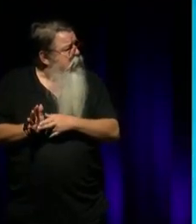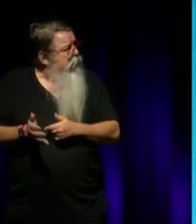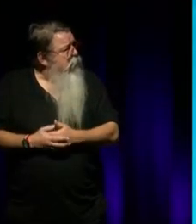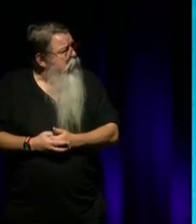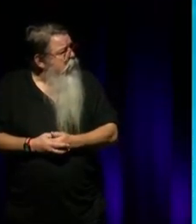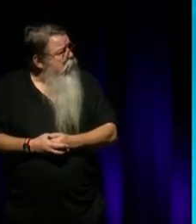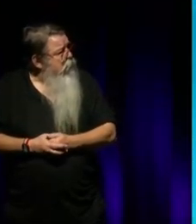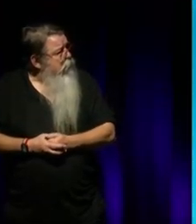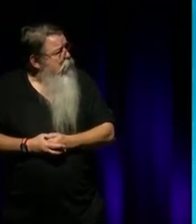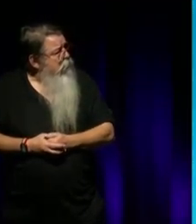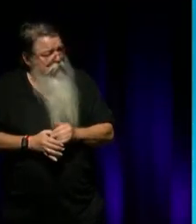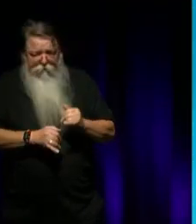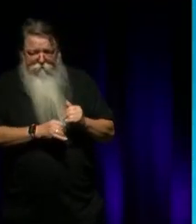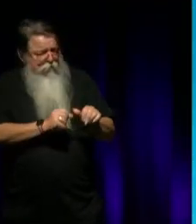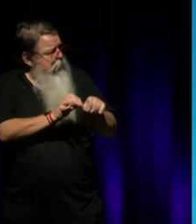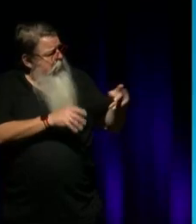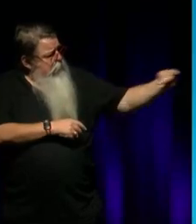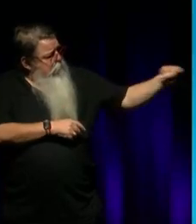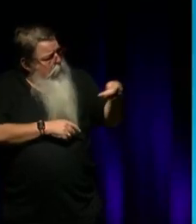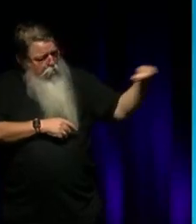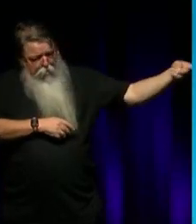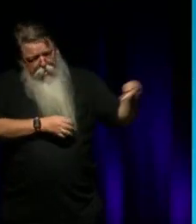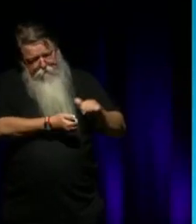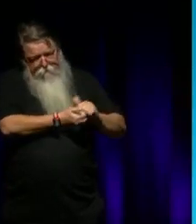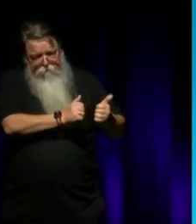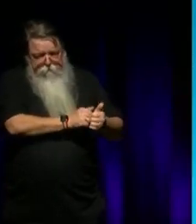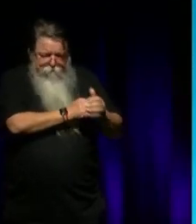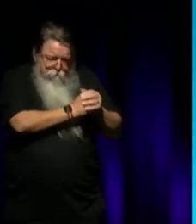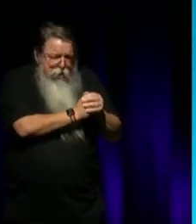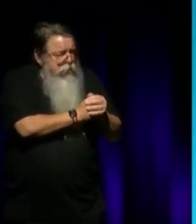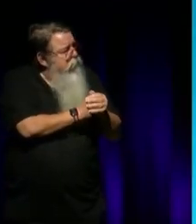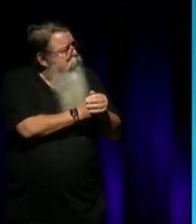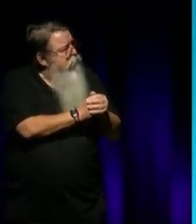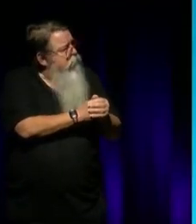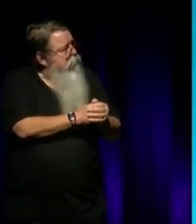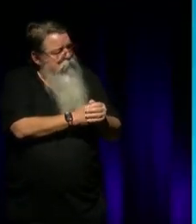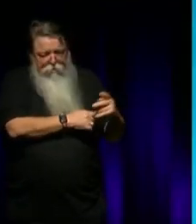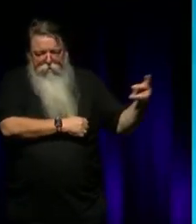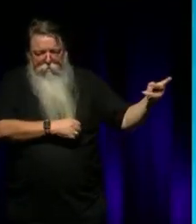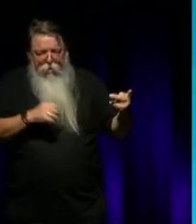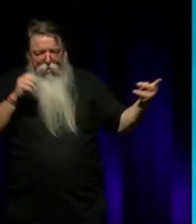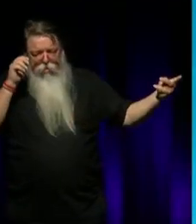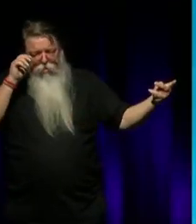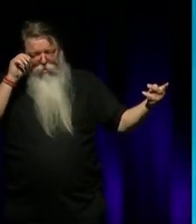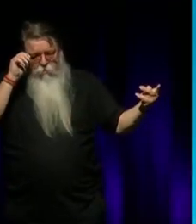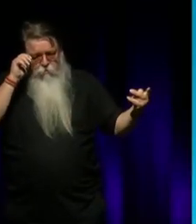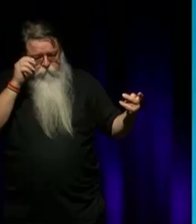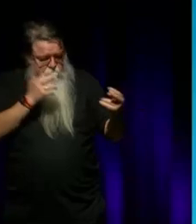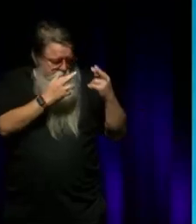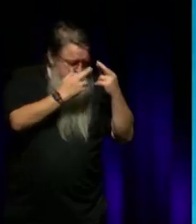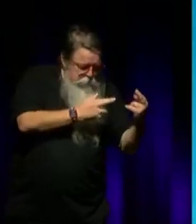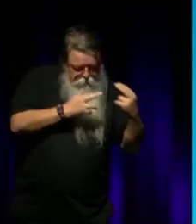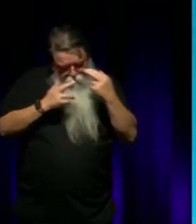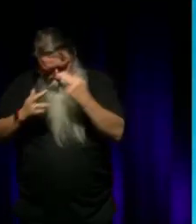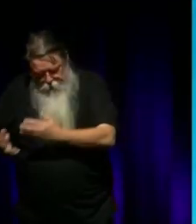It was very clear that you two have an enduring friendship and really have a mutual respect around